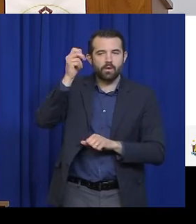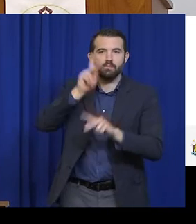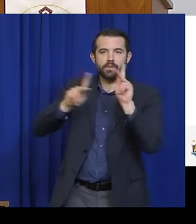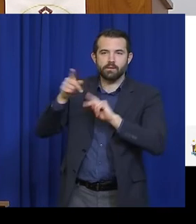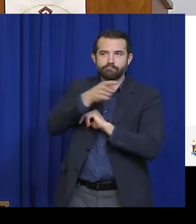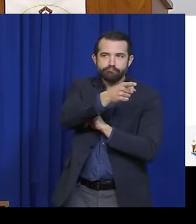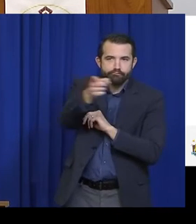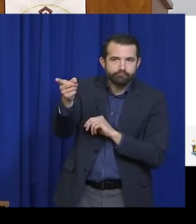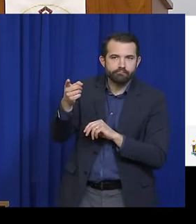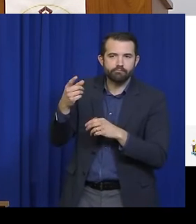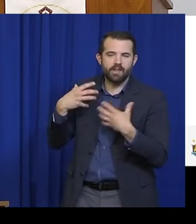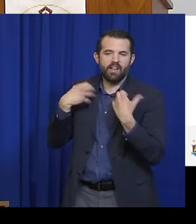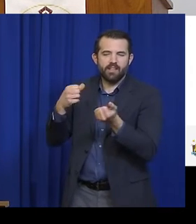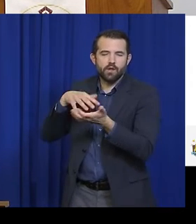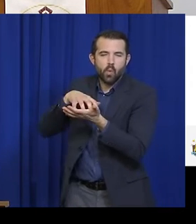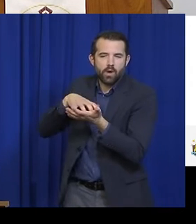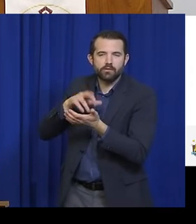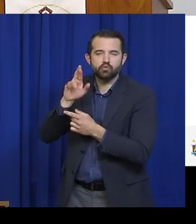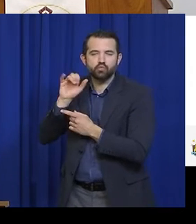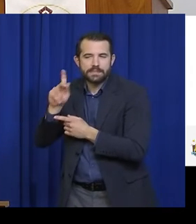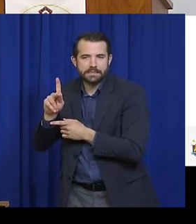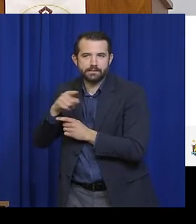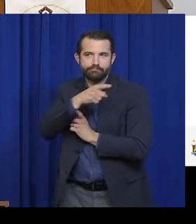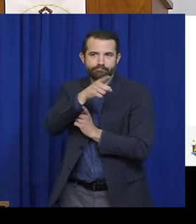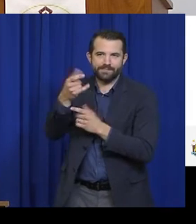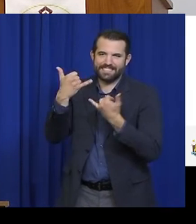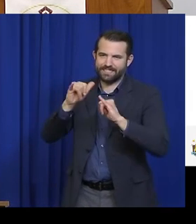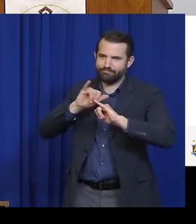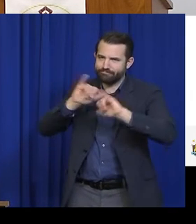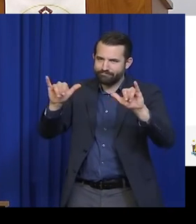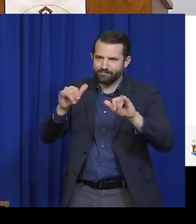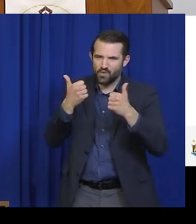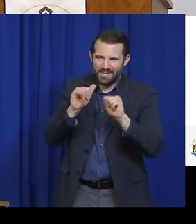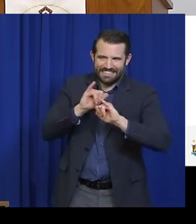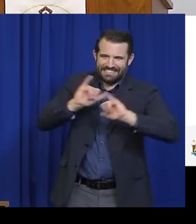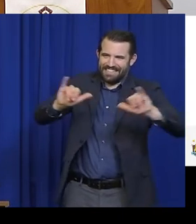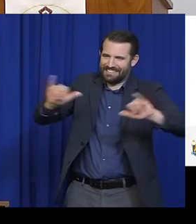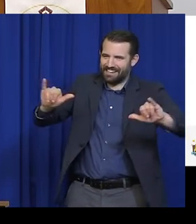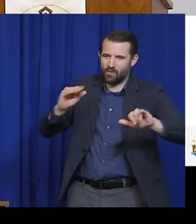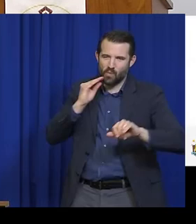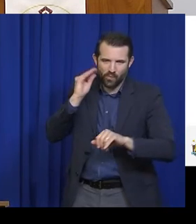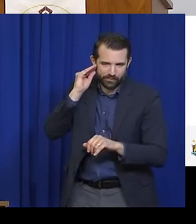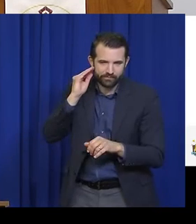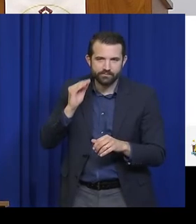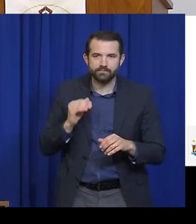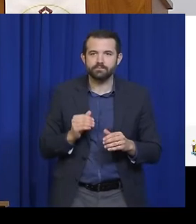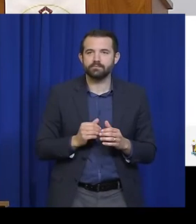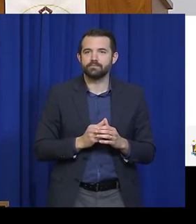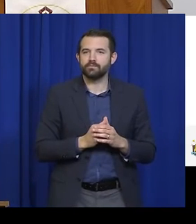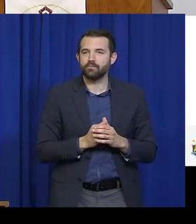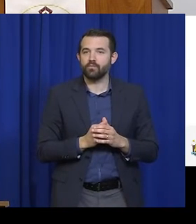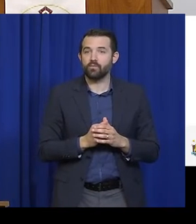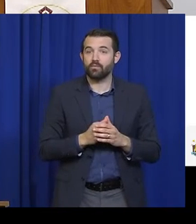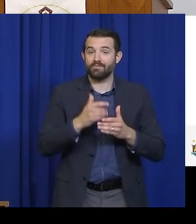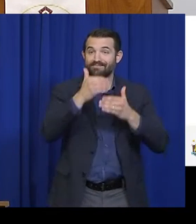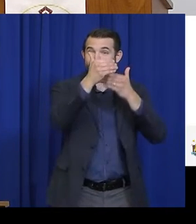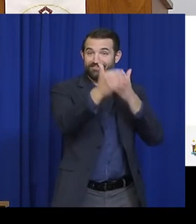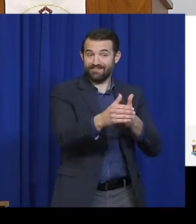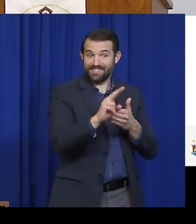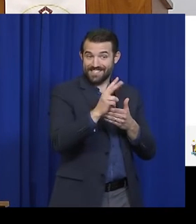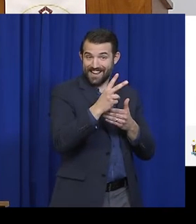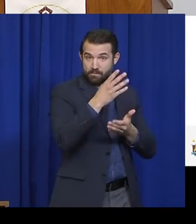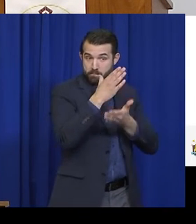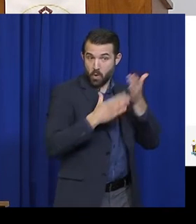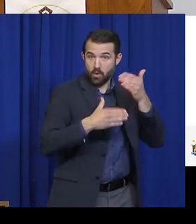risk because of underlying medical conditions. With appropriate safety precautions, stage 2 will allow for